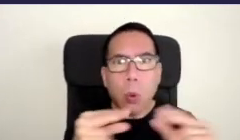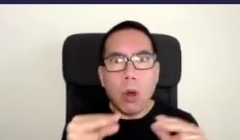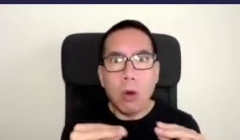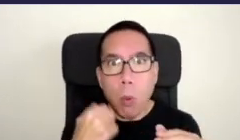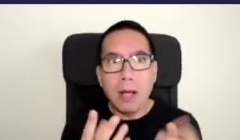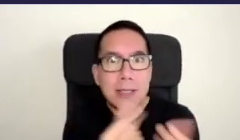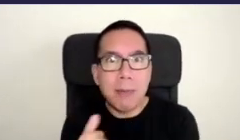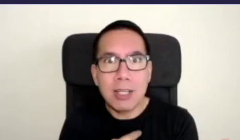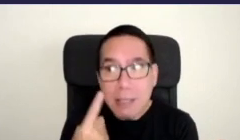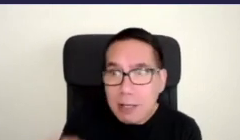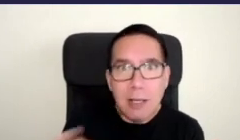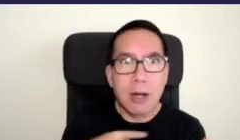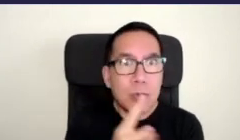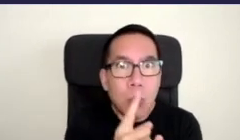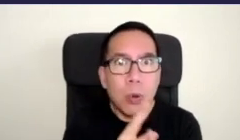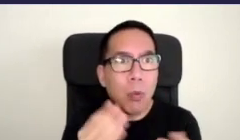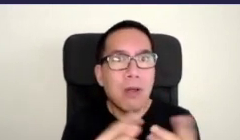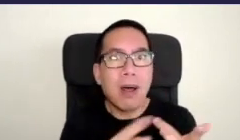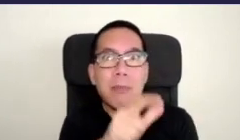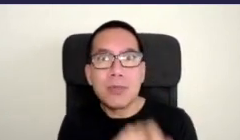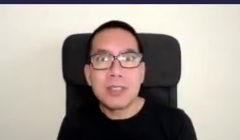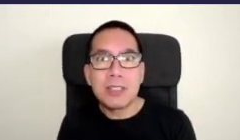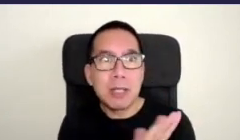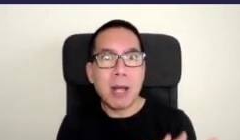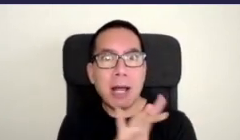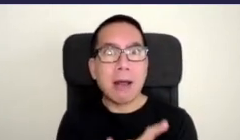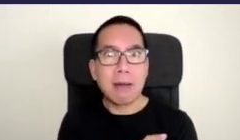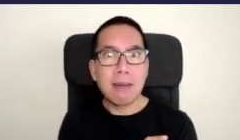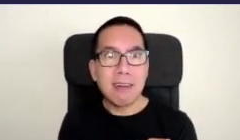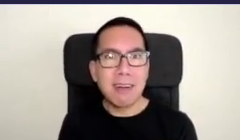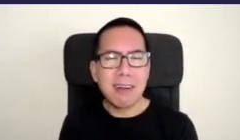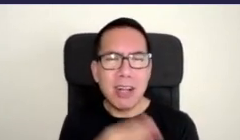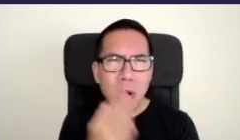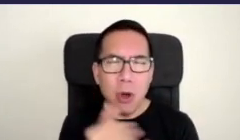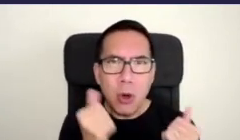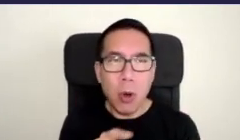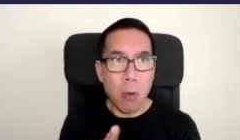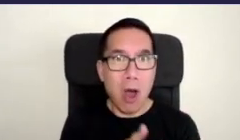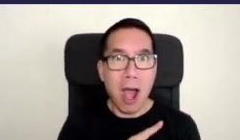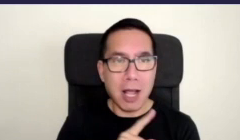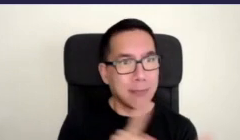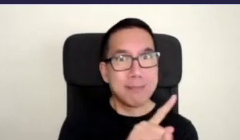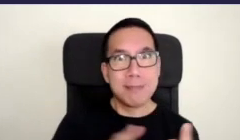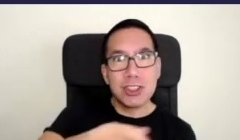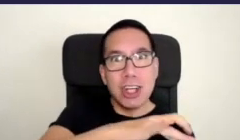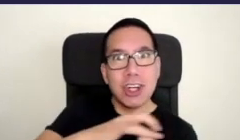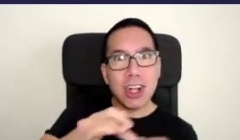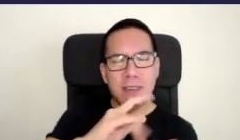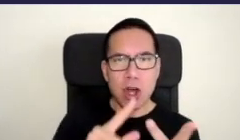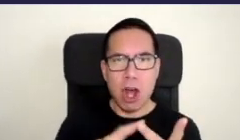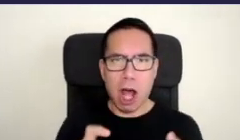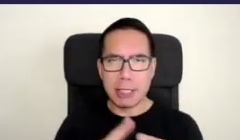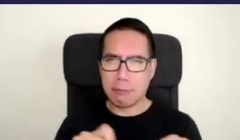to talk about with someone else and it works as a social icebreaker and I think this is one of the biggest